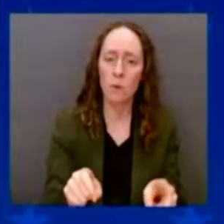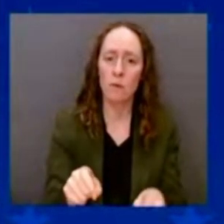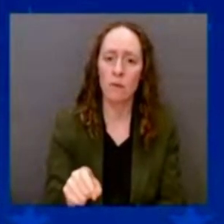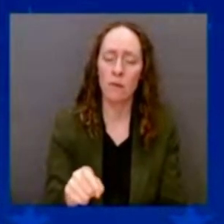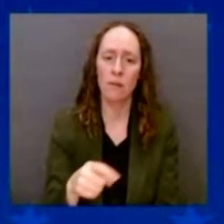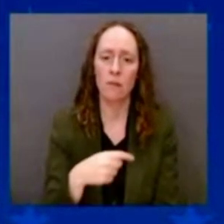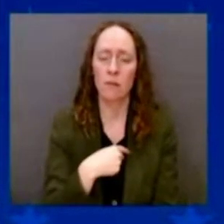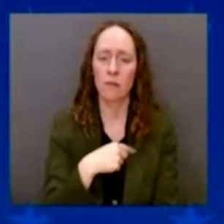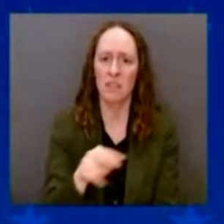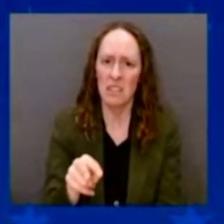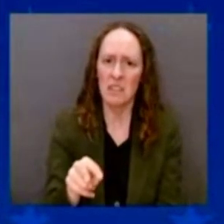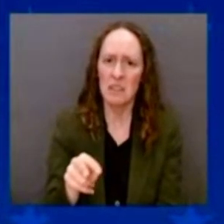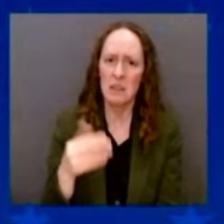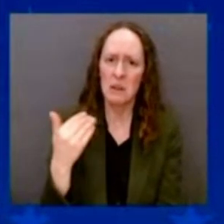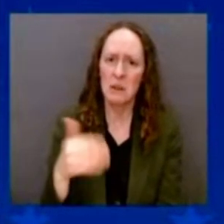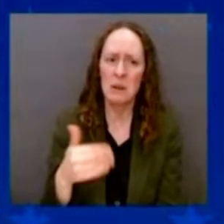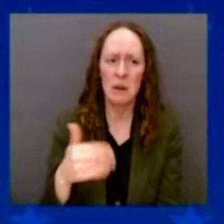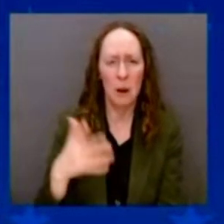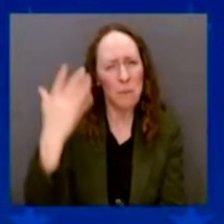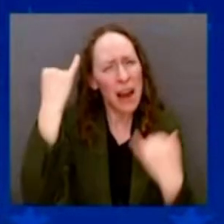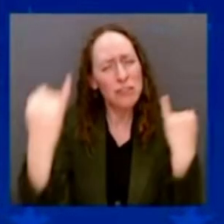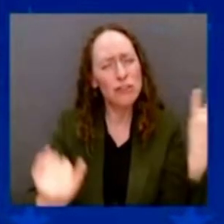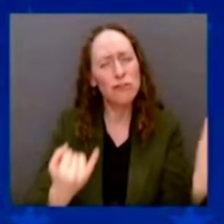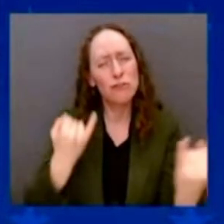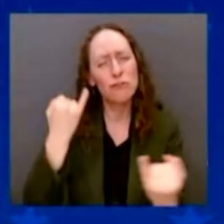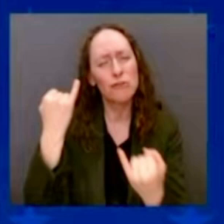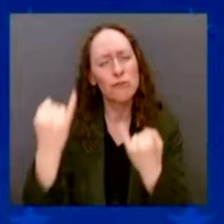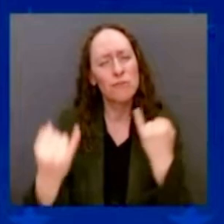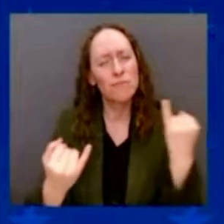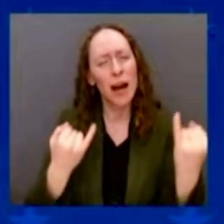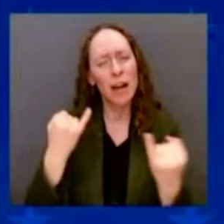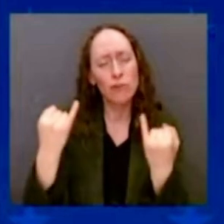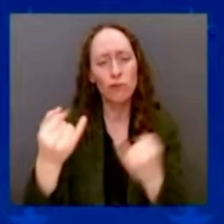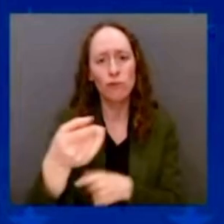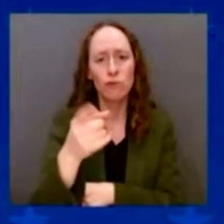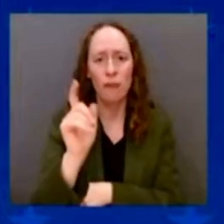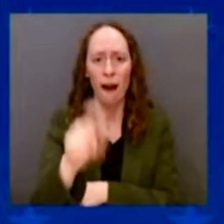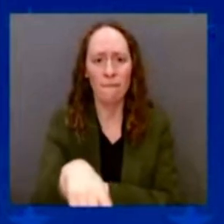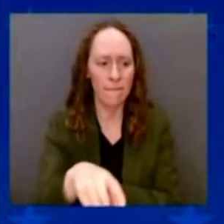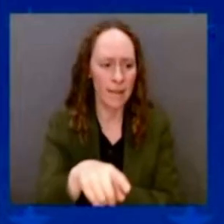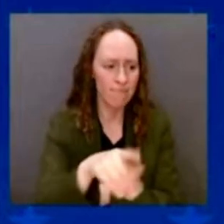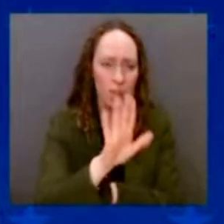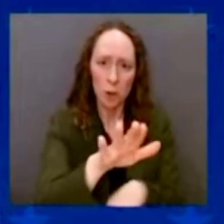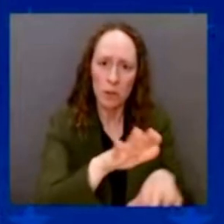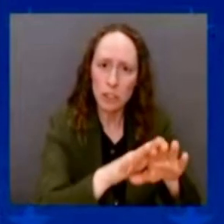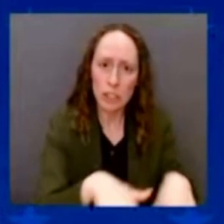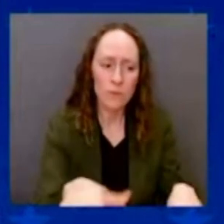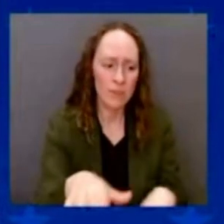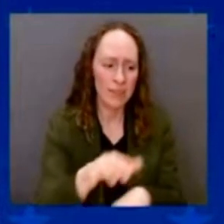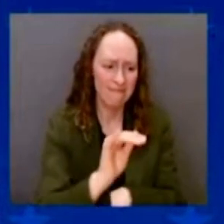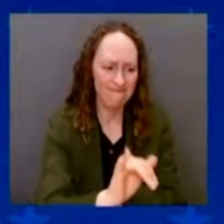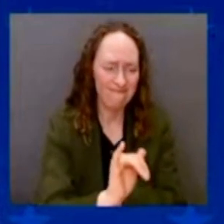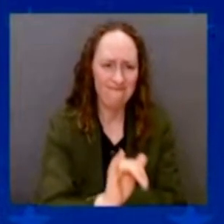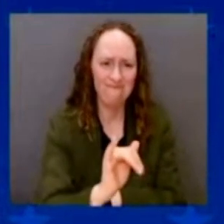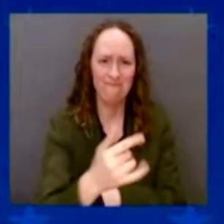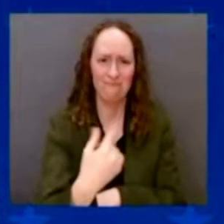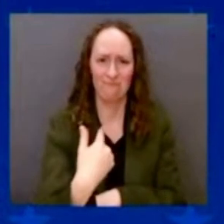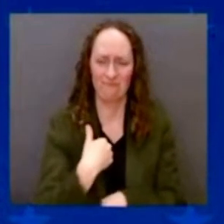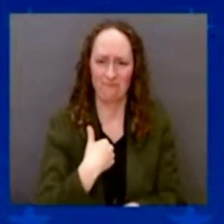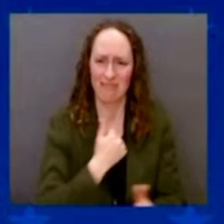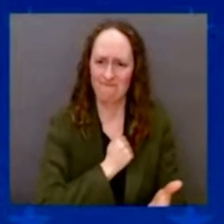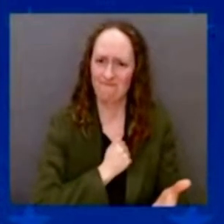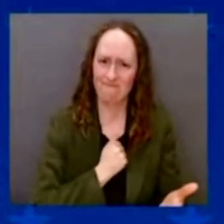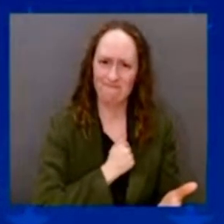pay for the insulin to keep them alive and healthy? Not a joke. Talk about being deprived of your